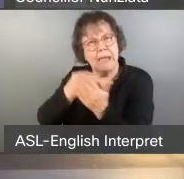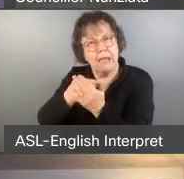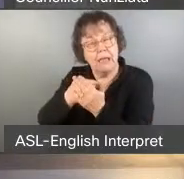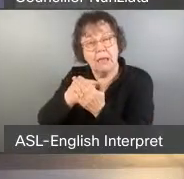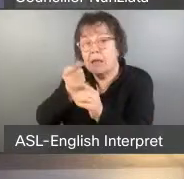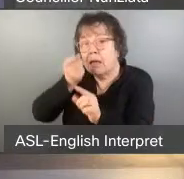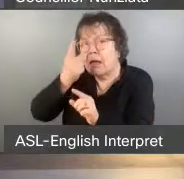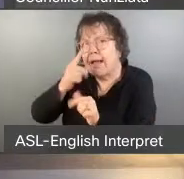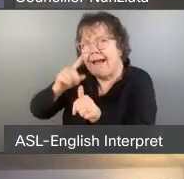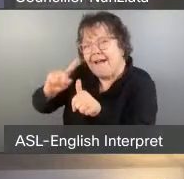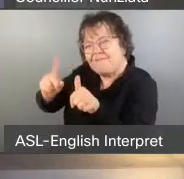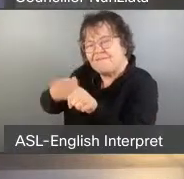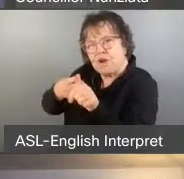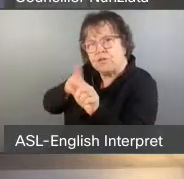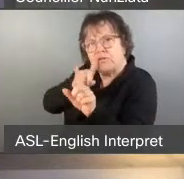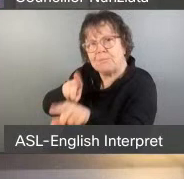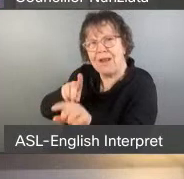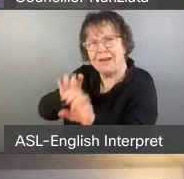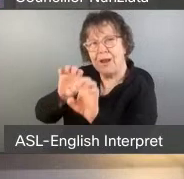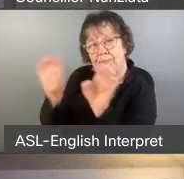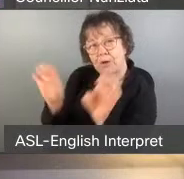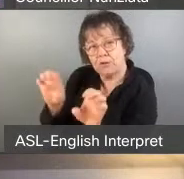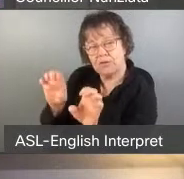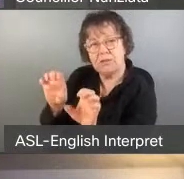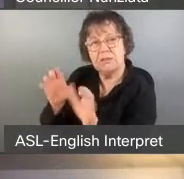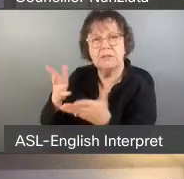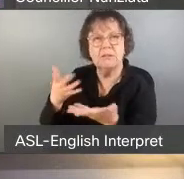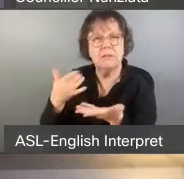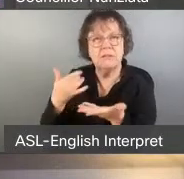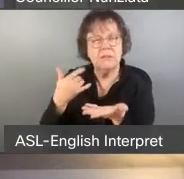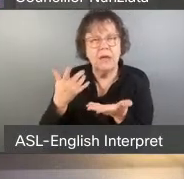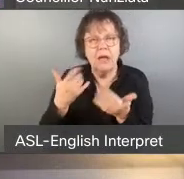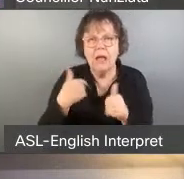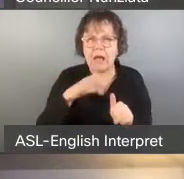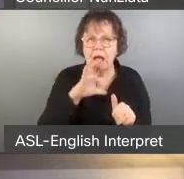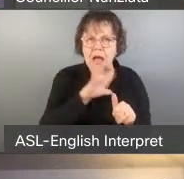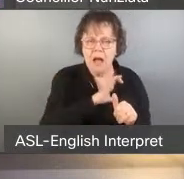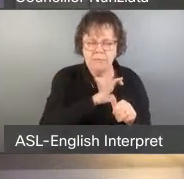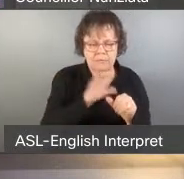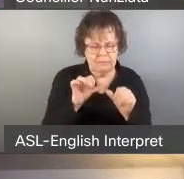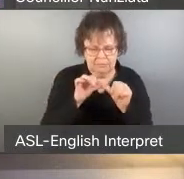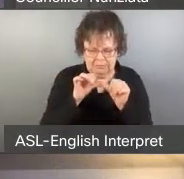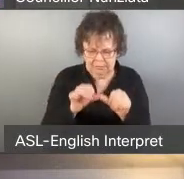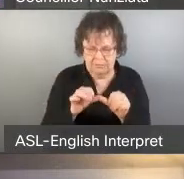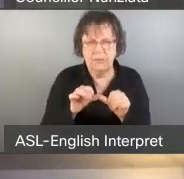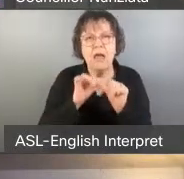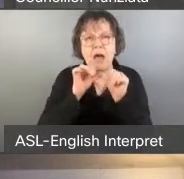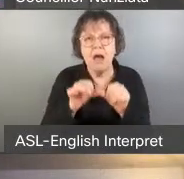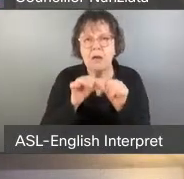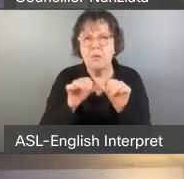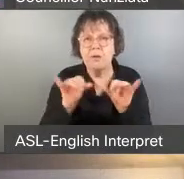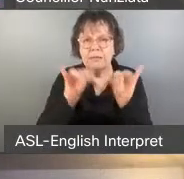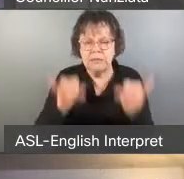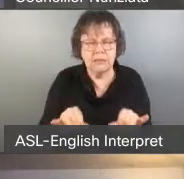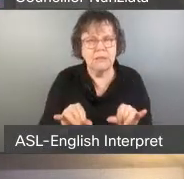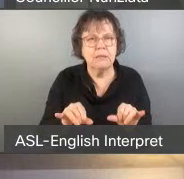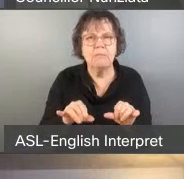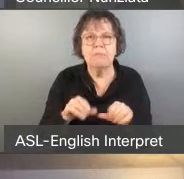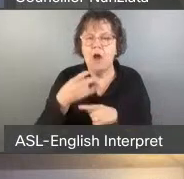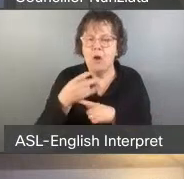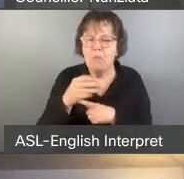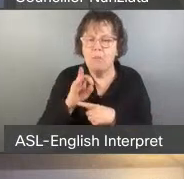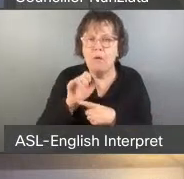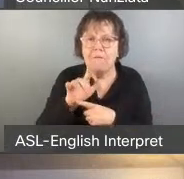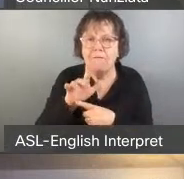the financial numbers that allow and enable cops to uphold a system of ongoing profiling, targeting, and violent over